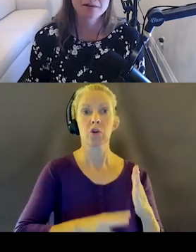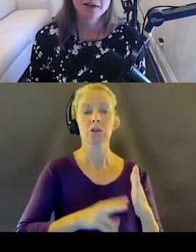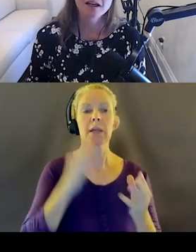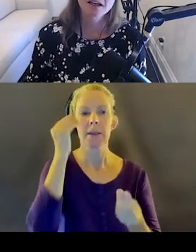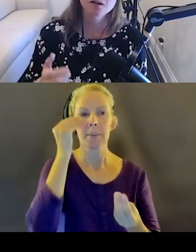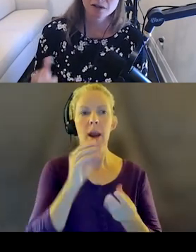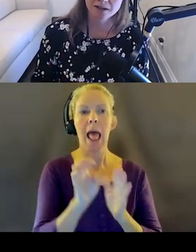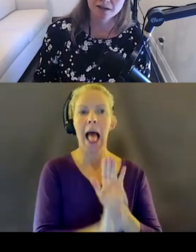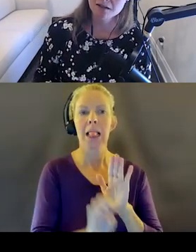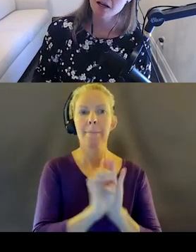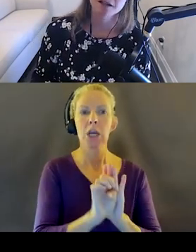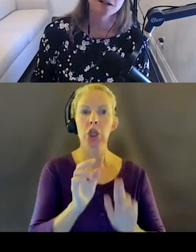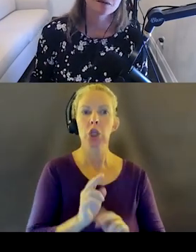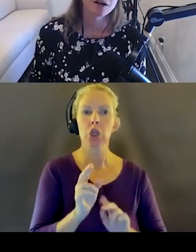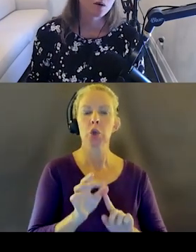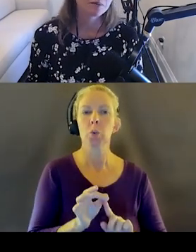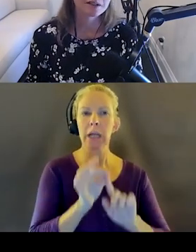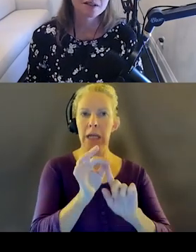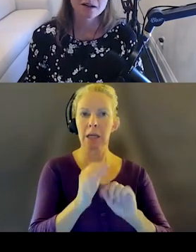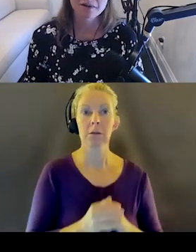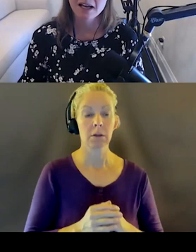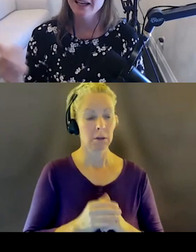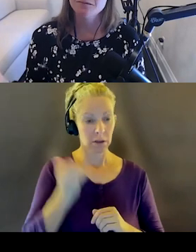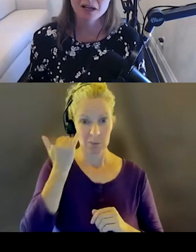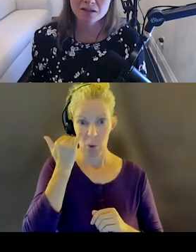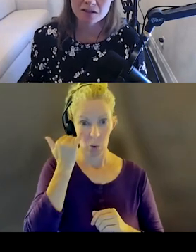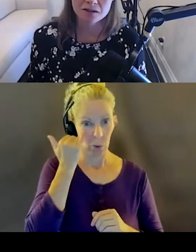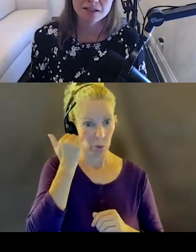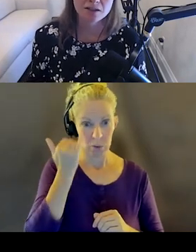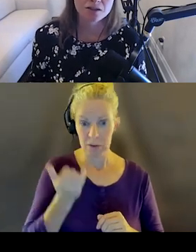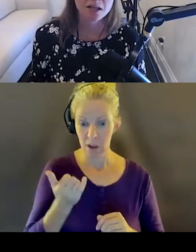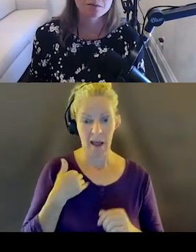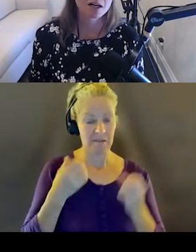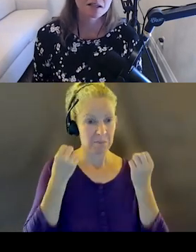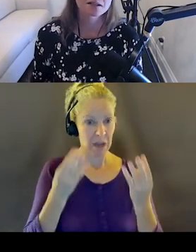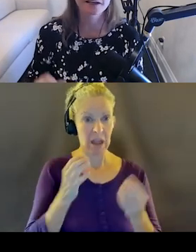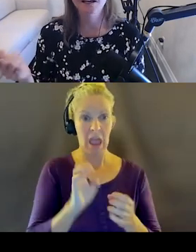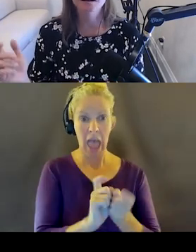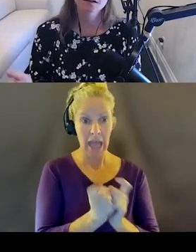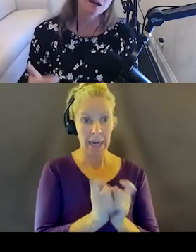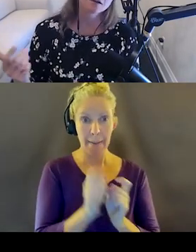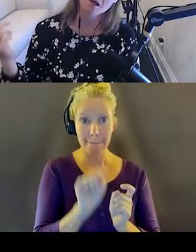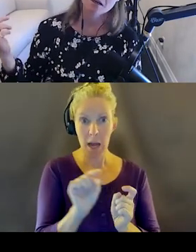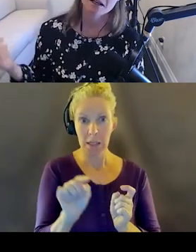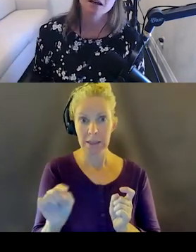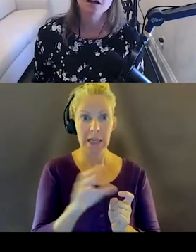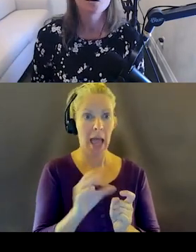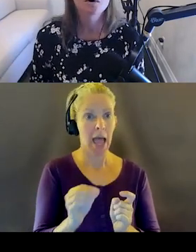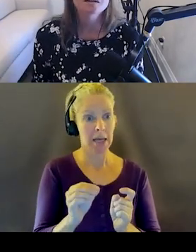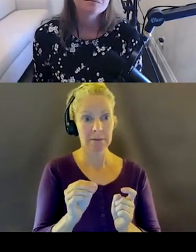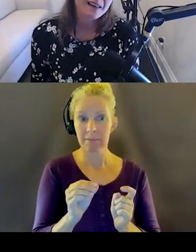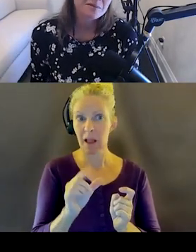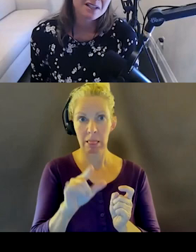And if you can't get uniqueness, like you've got a whole bunch of edit buttons or links in your checkout process, like edit, edit, edit, edit.